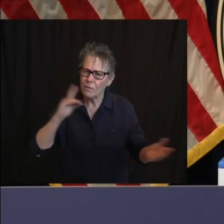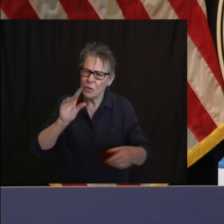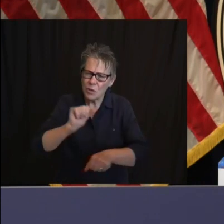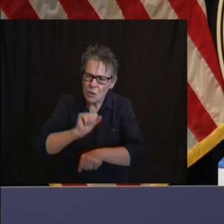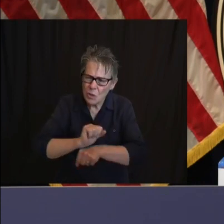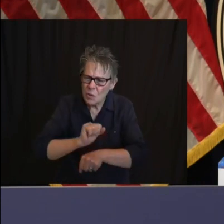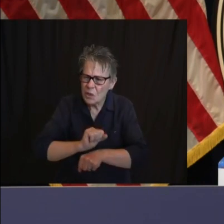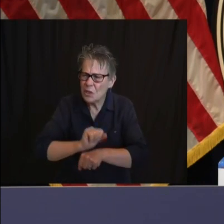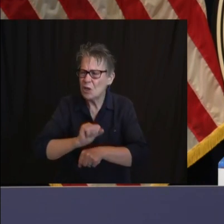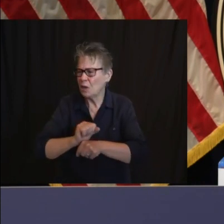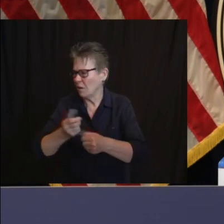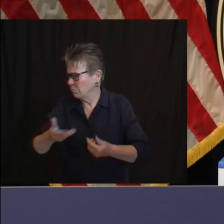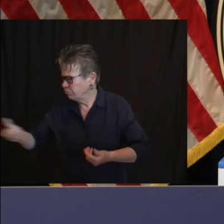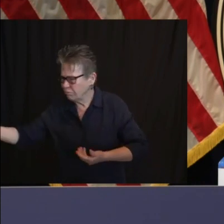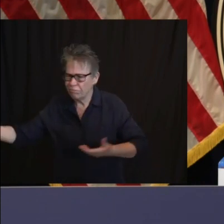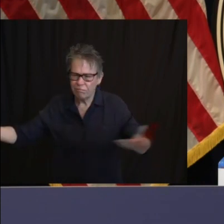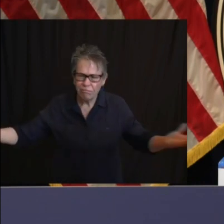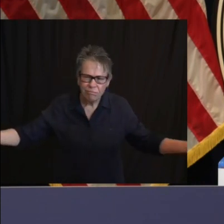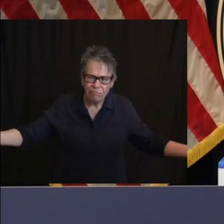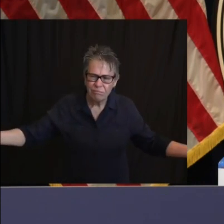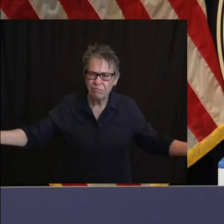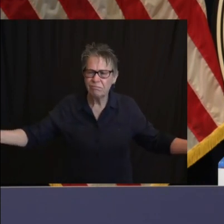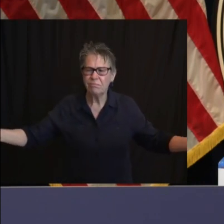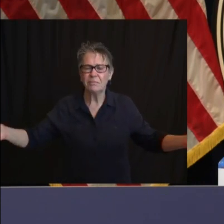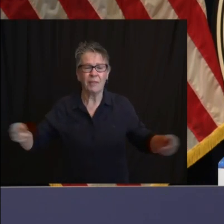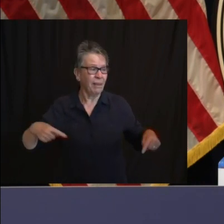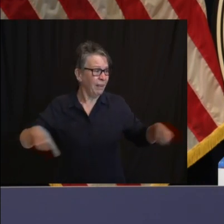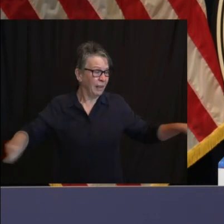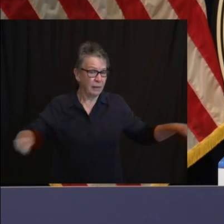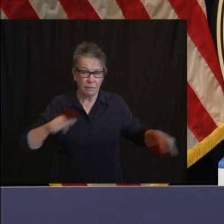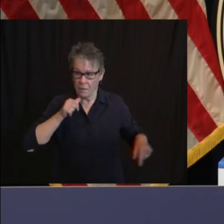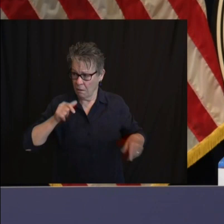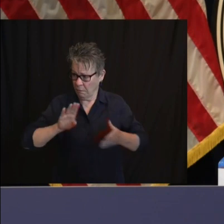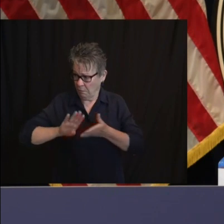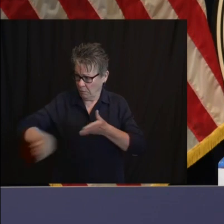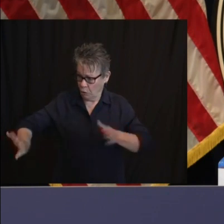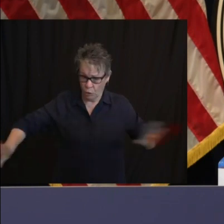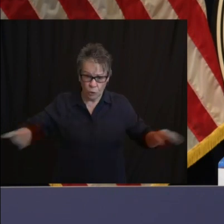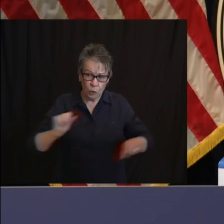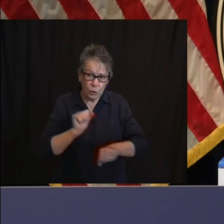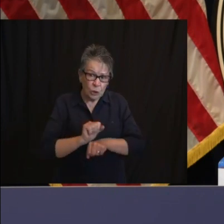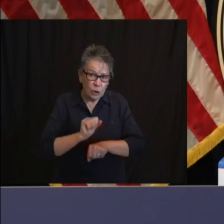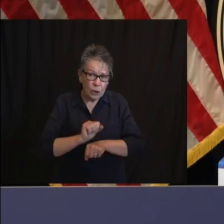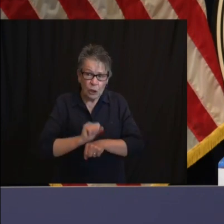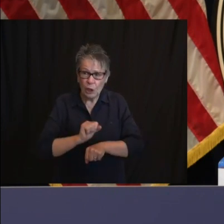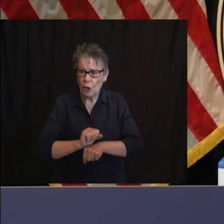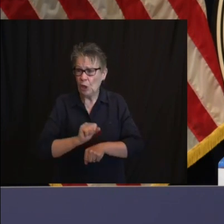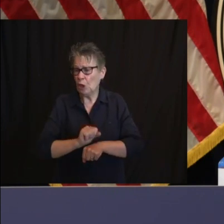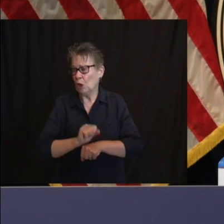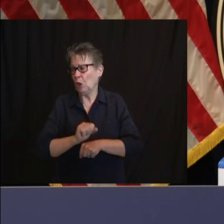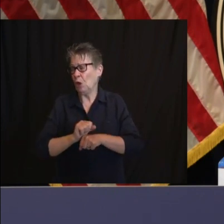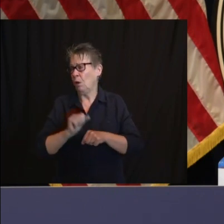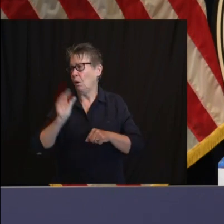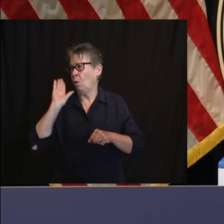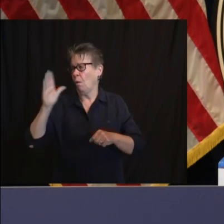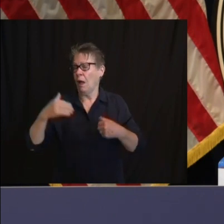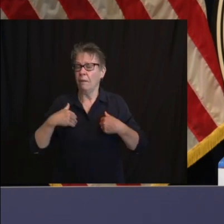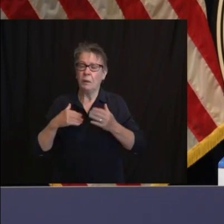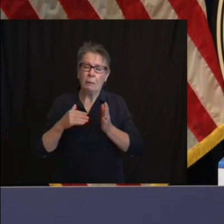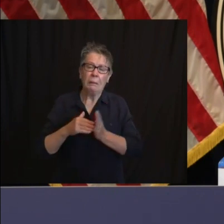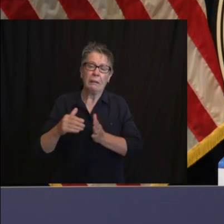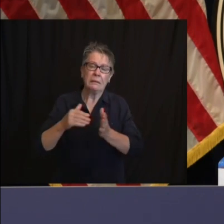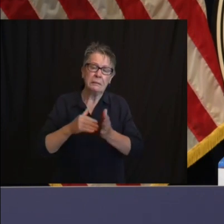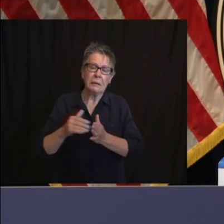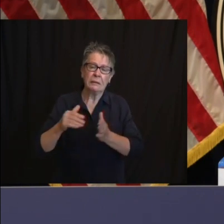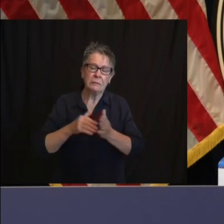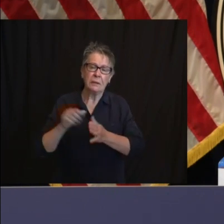the extraordinary efforts on behalf of millions of folks in this state. We would not be able to be making the